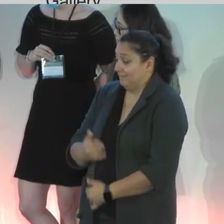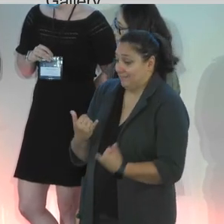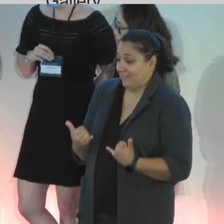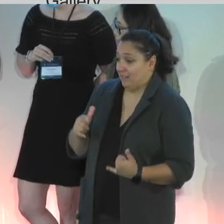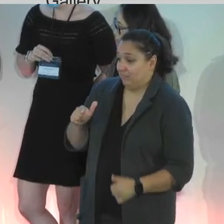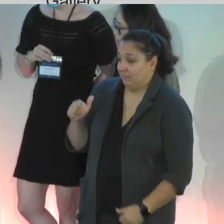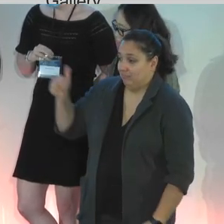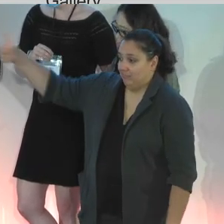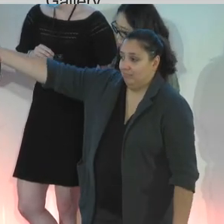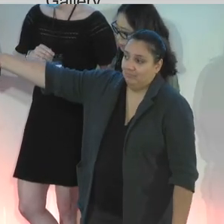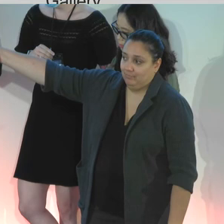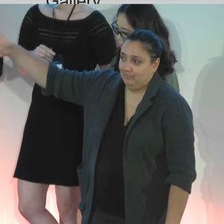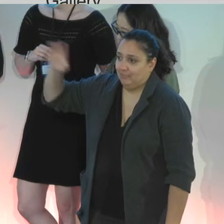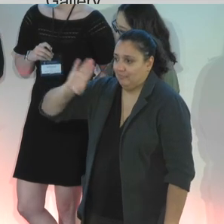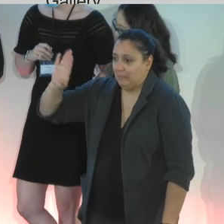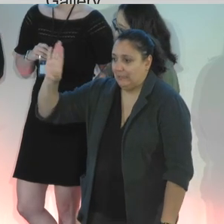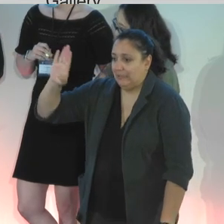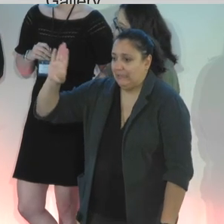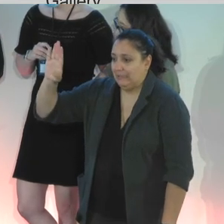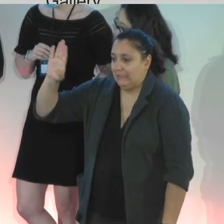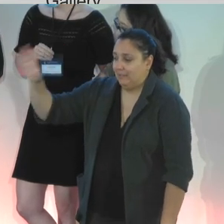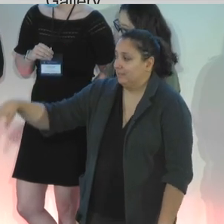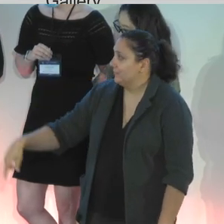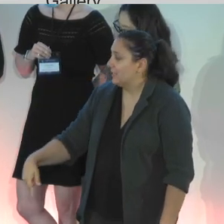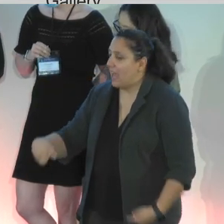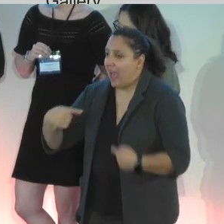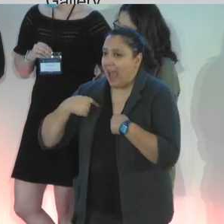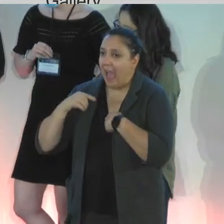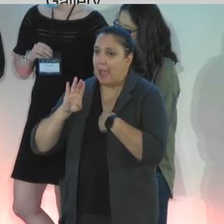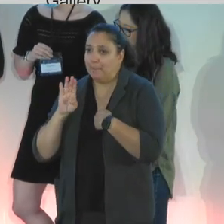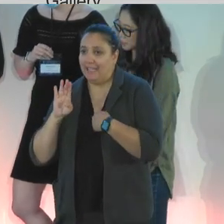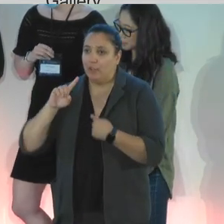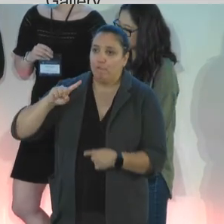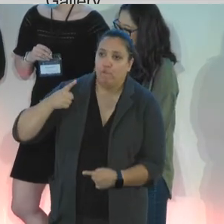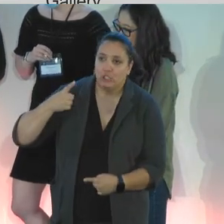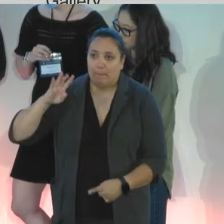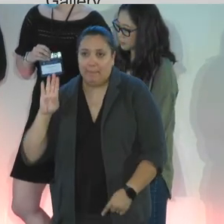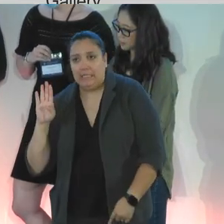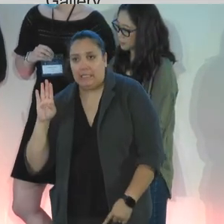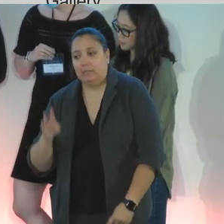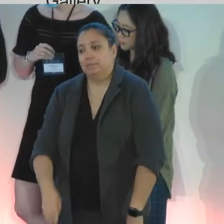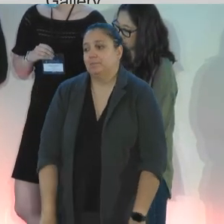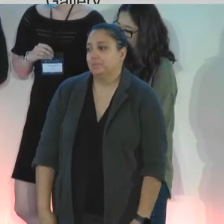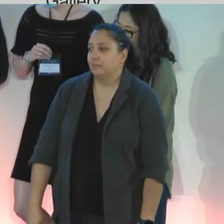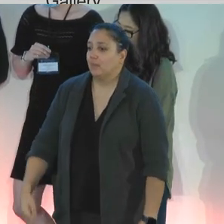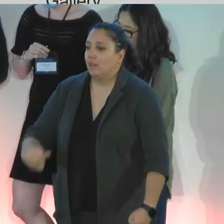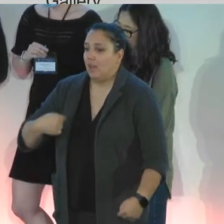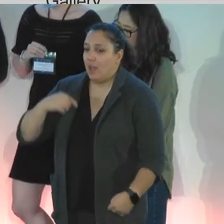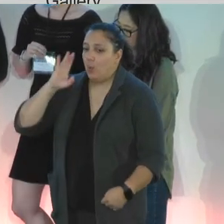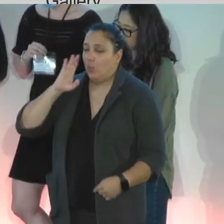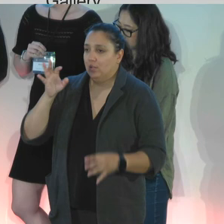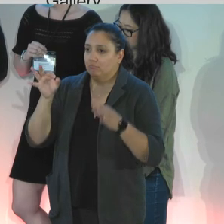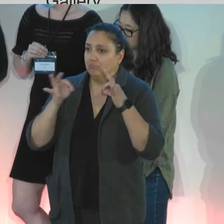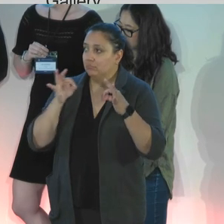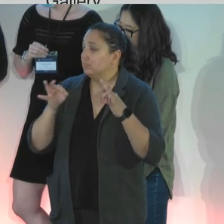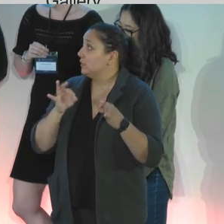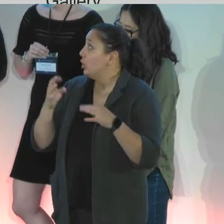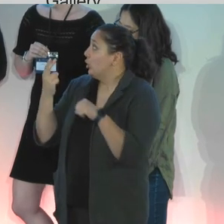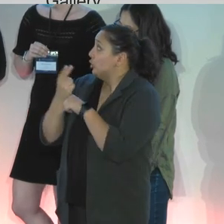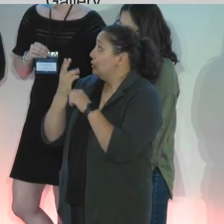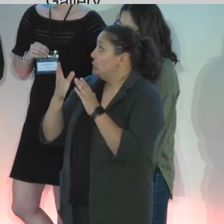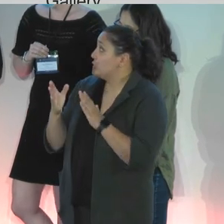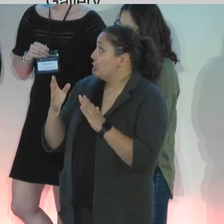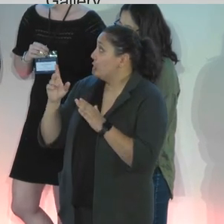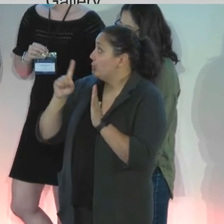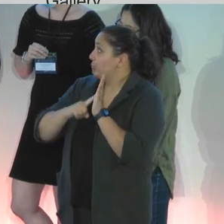Group B. I'd be the first B. Greg Welch. I will be talking about user research, as it says. So, it's